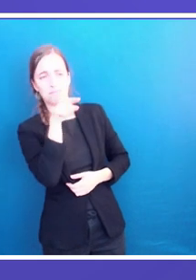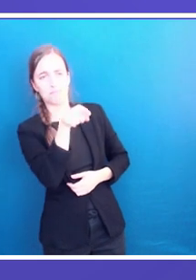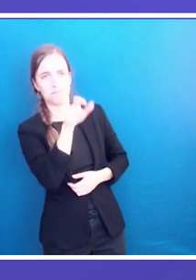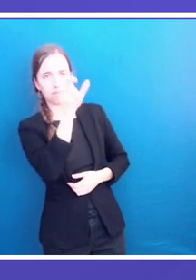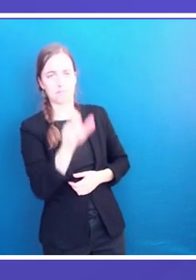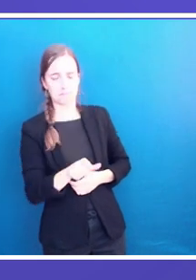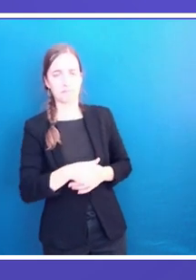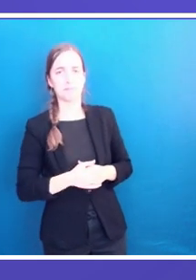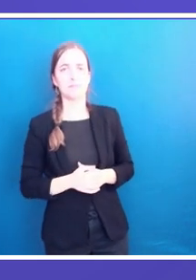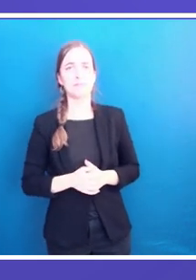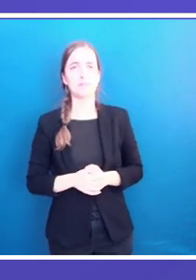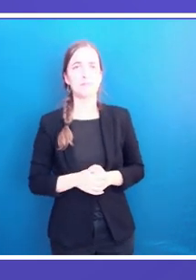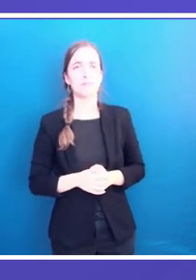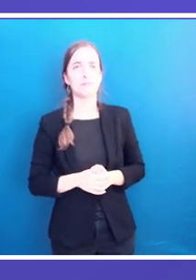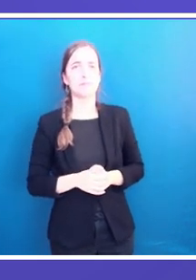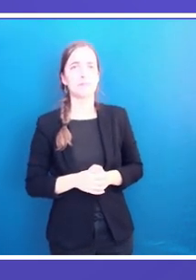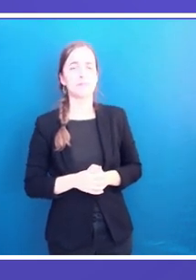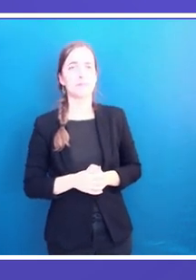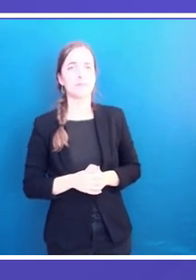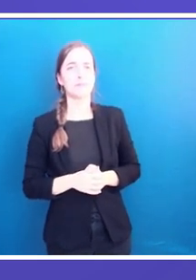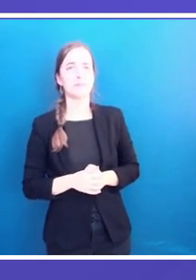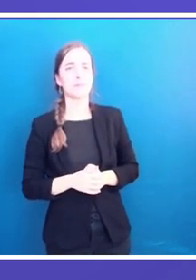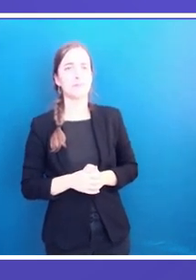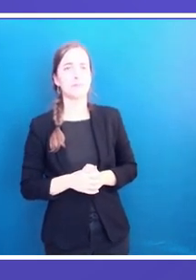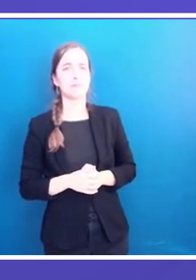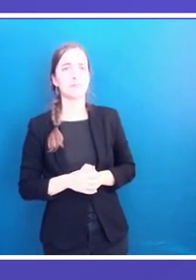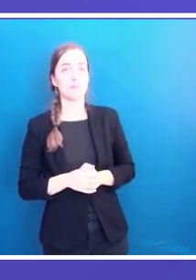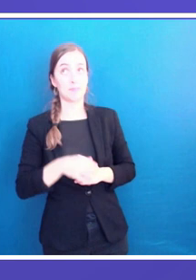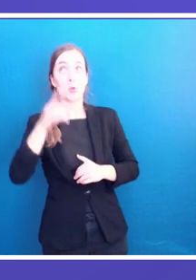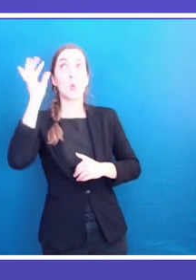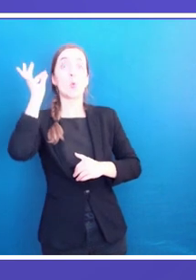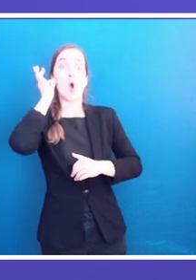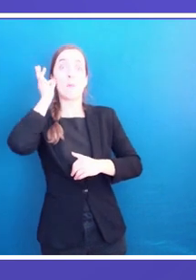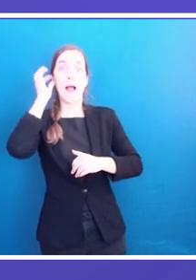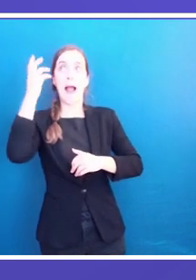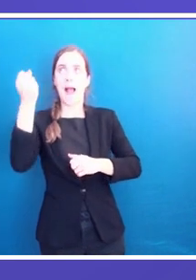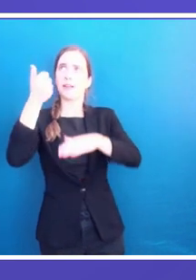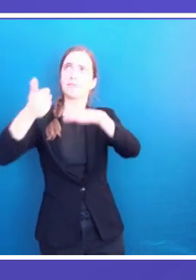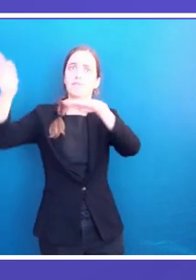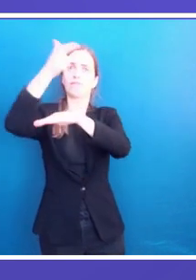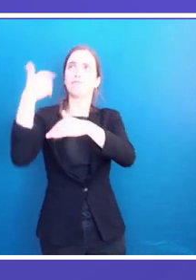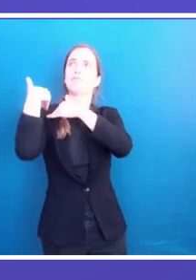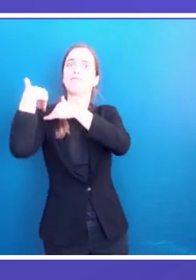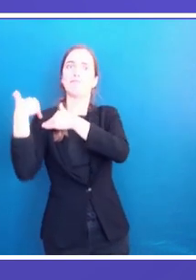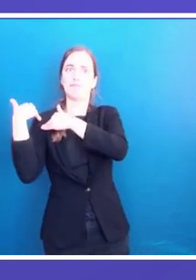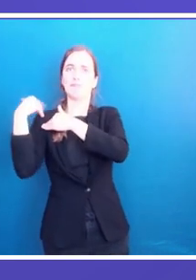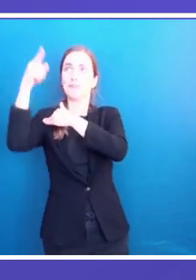This question is